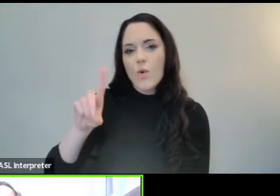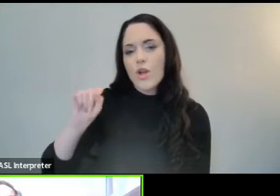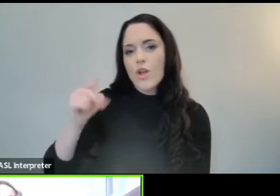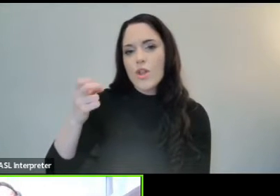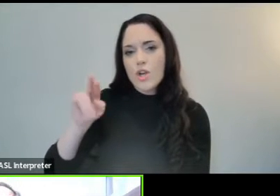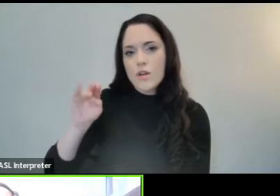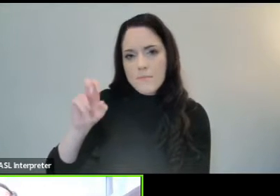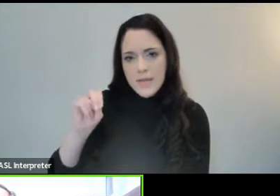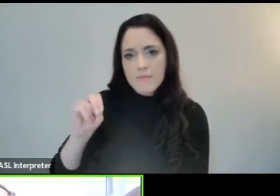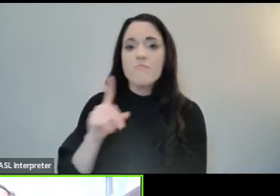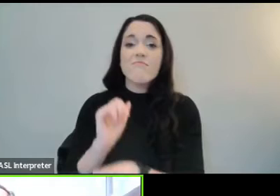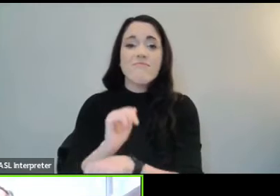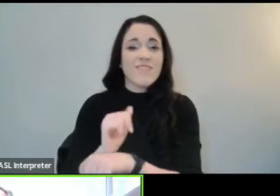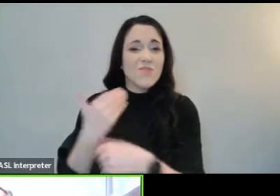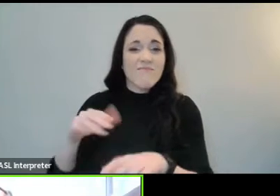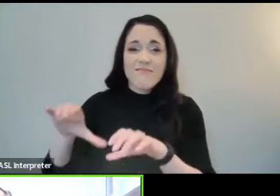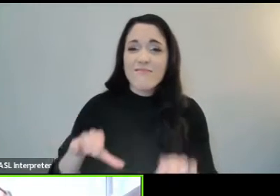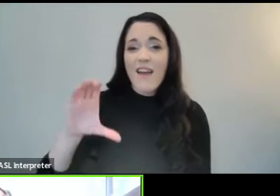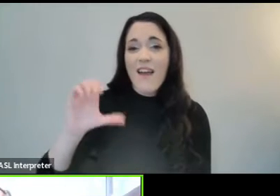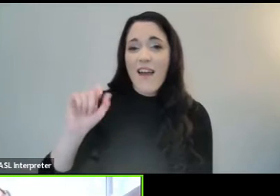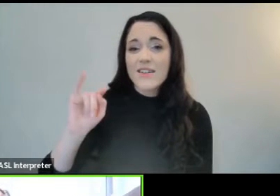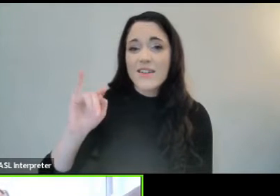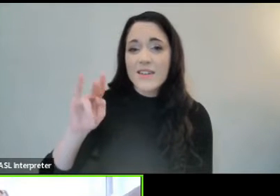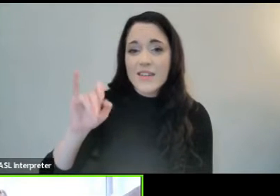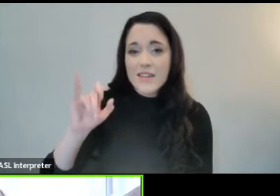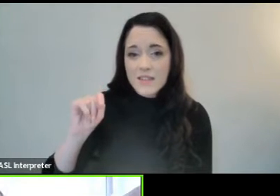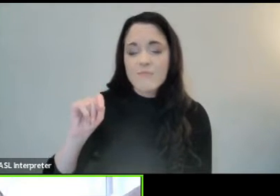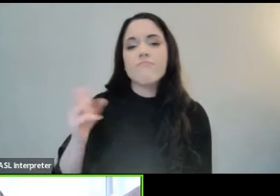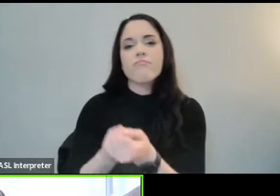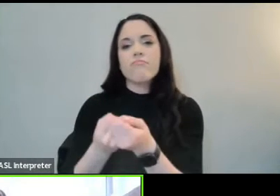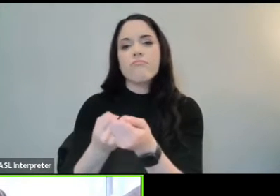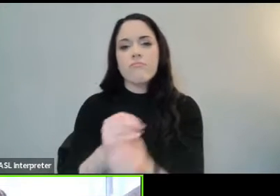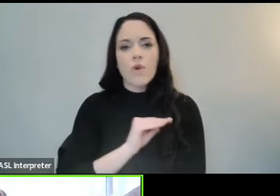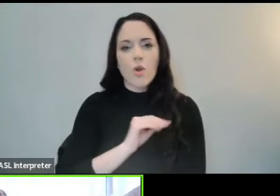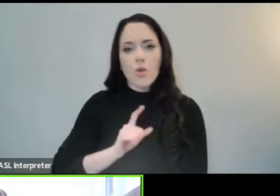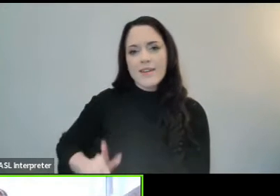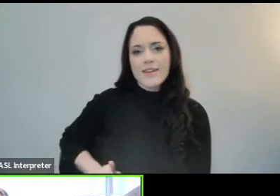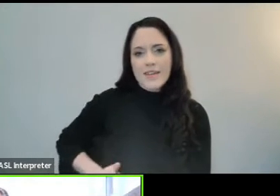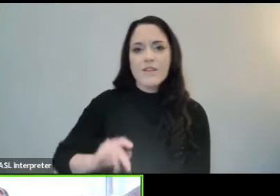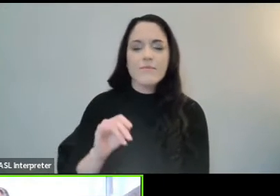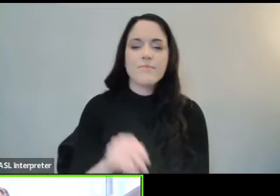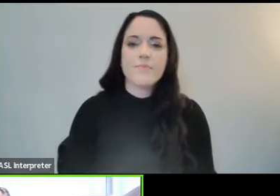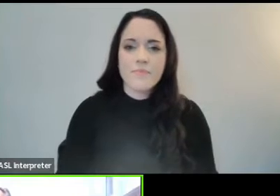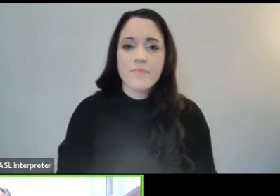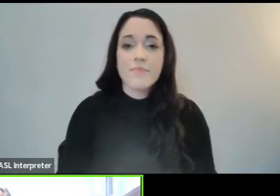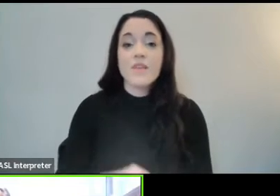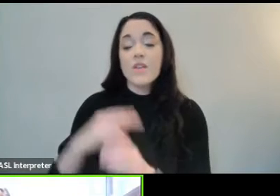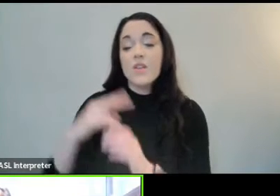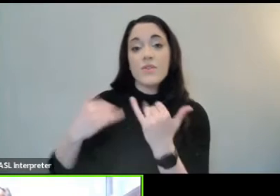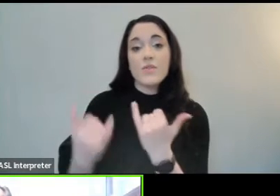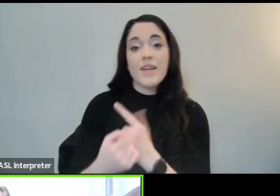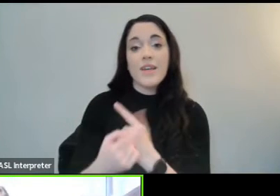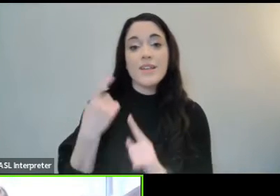many civil rights activists, including the Reverend Dr. Martin Luther King, Jr. The reading today is from